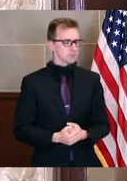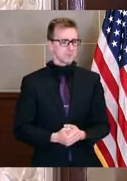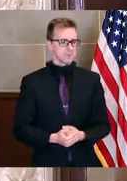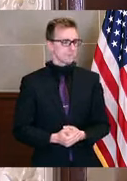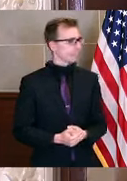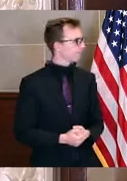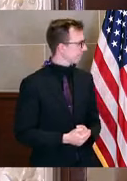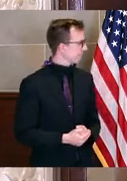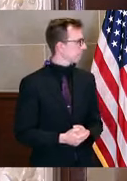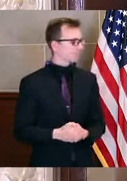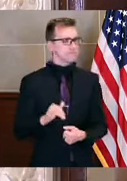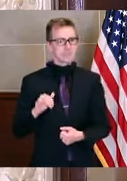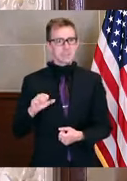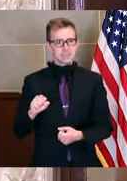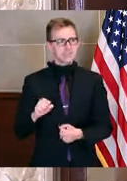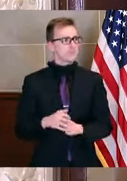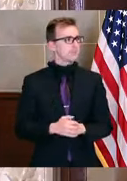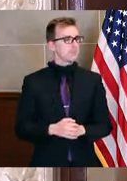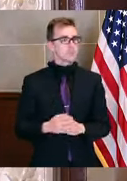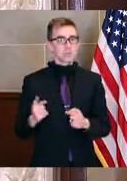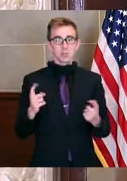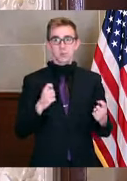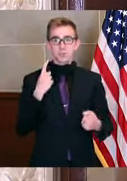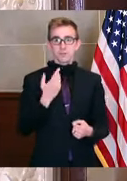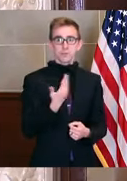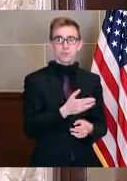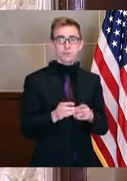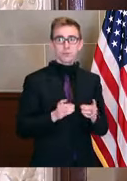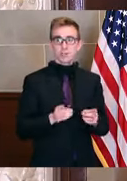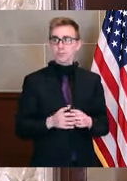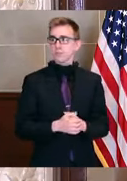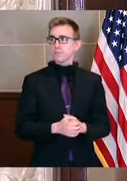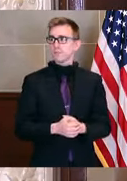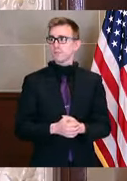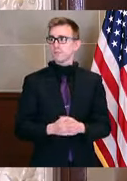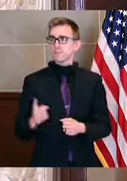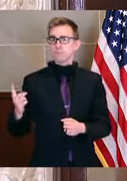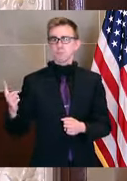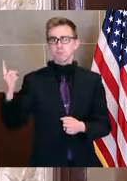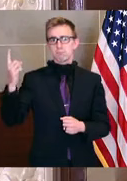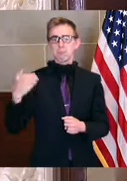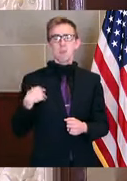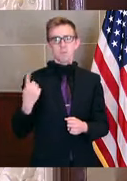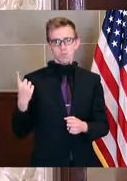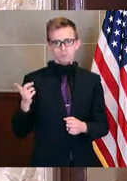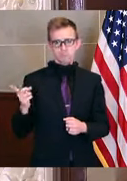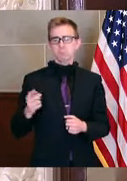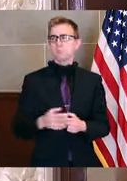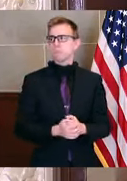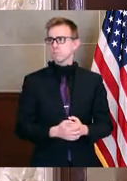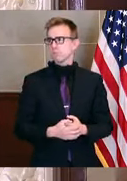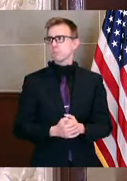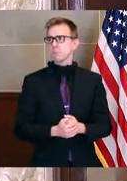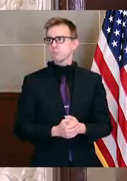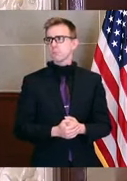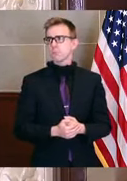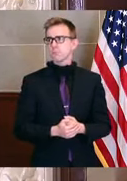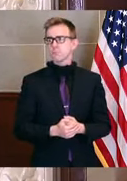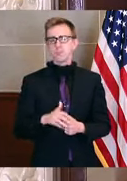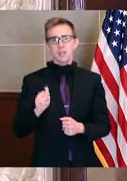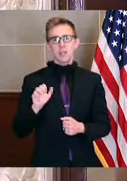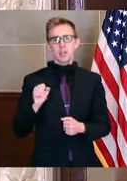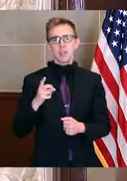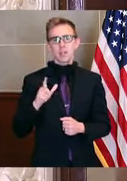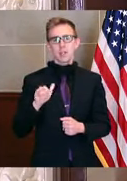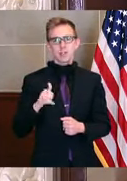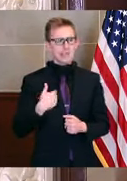Yes. Any questions for the president? Okay, we have one other question. Yeah, I don't know